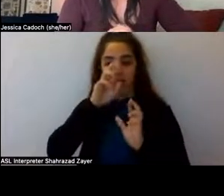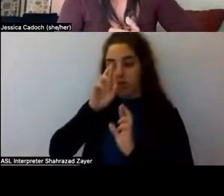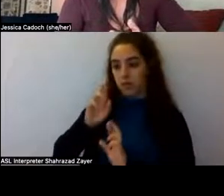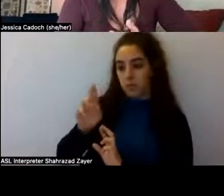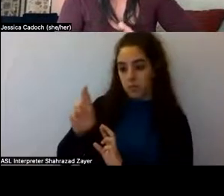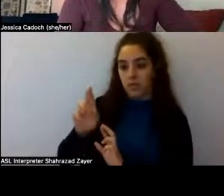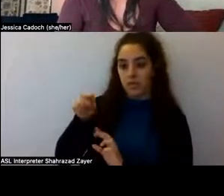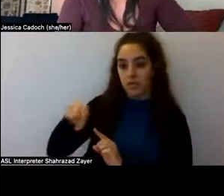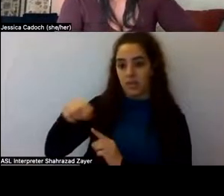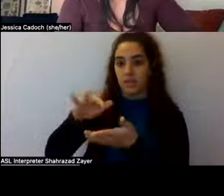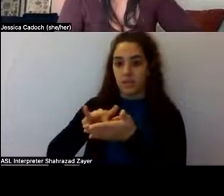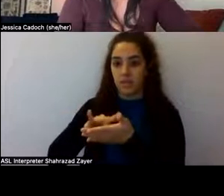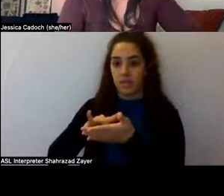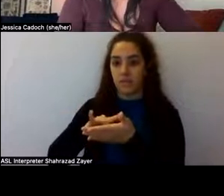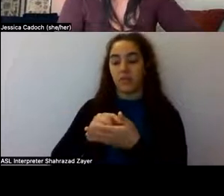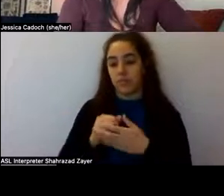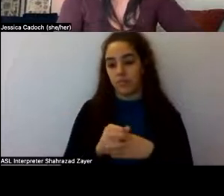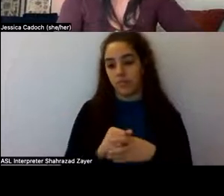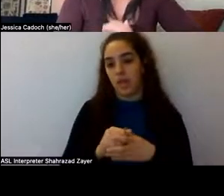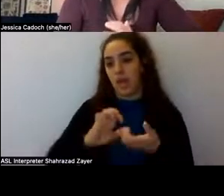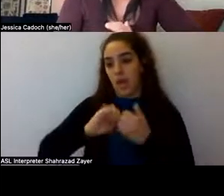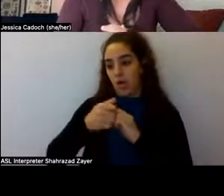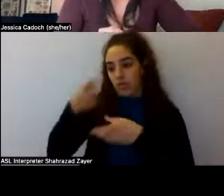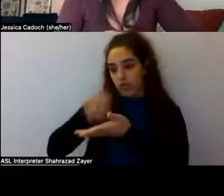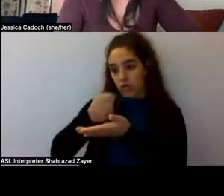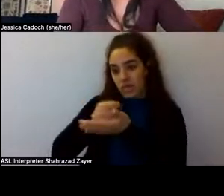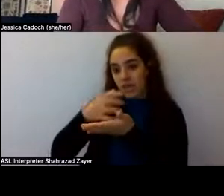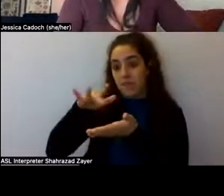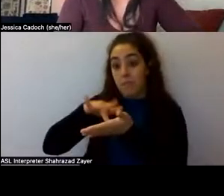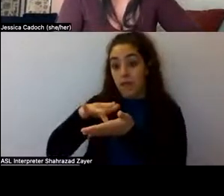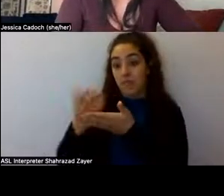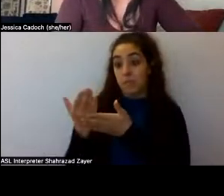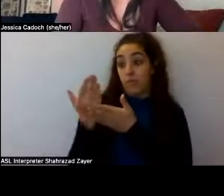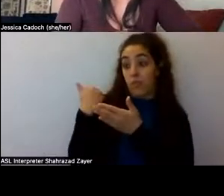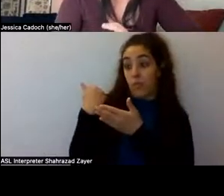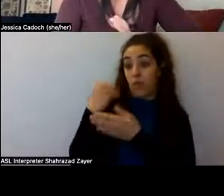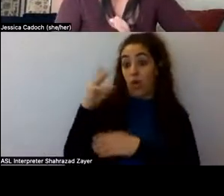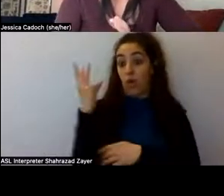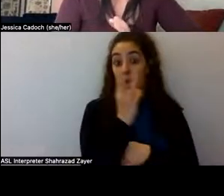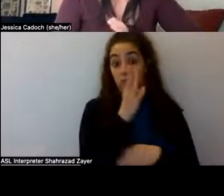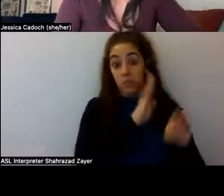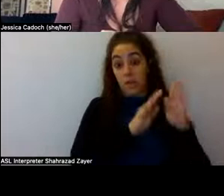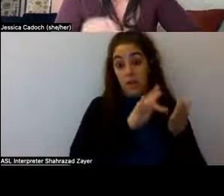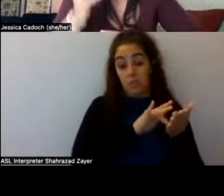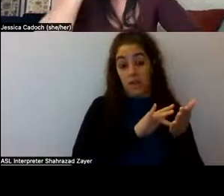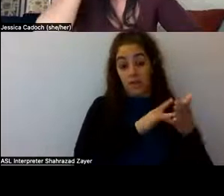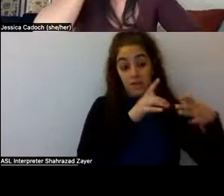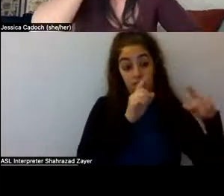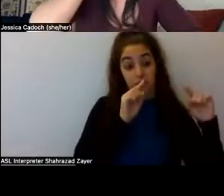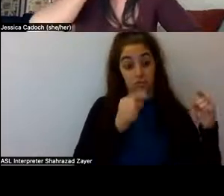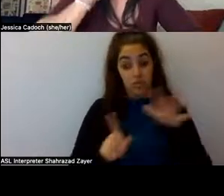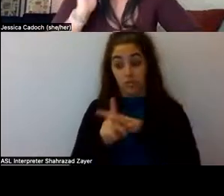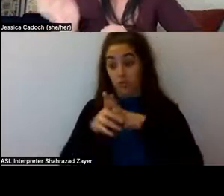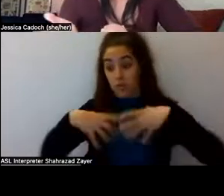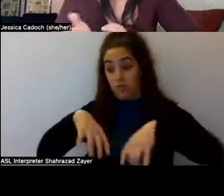and were stewards to the medicines before, uh, Western biomedicine came and, uh, learned that psychedelics